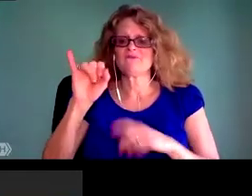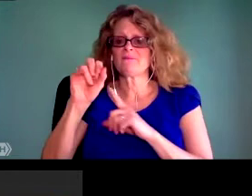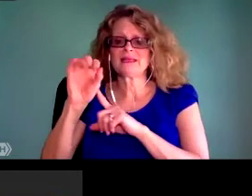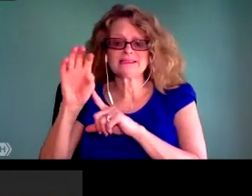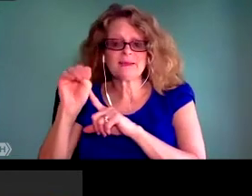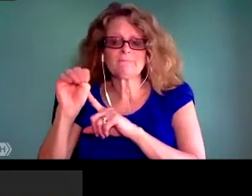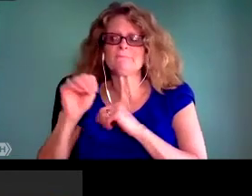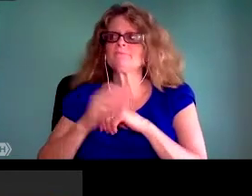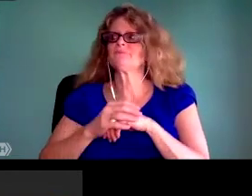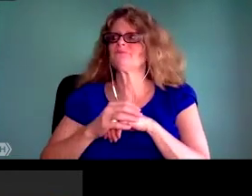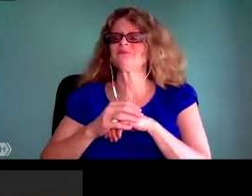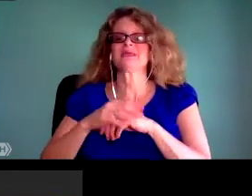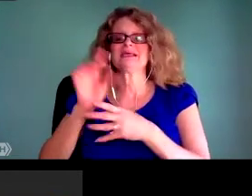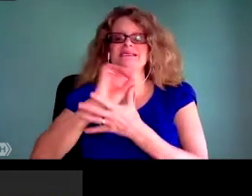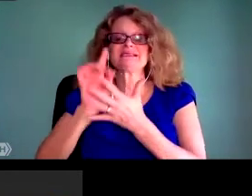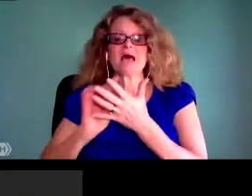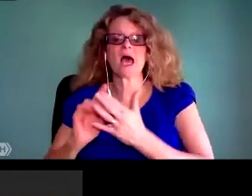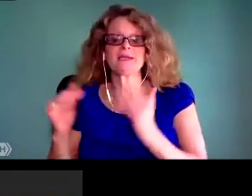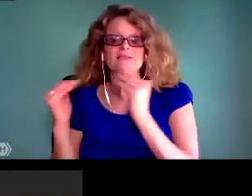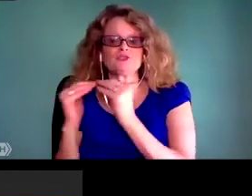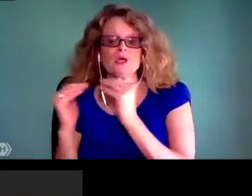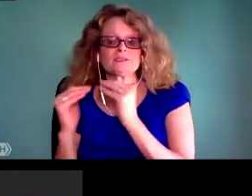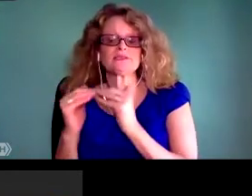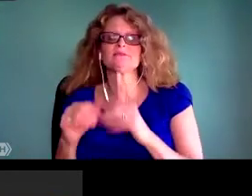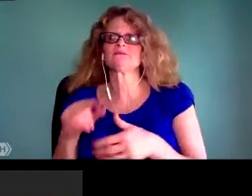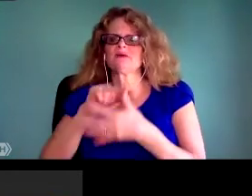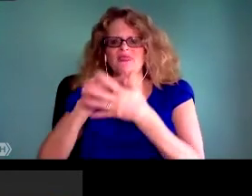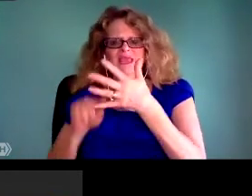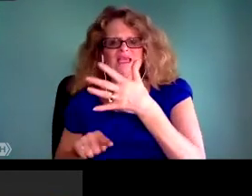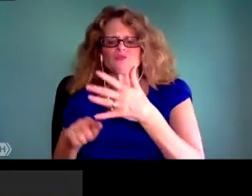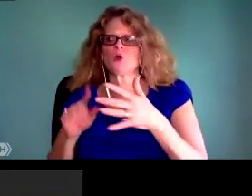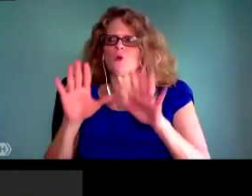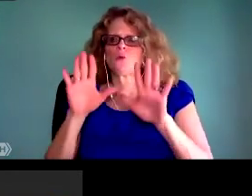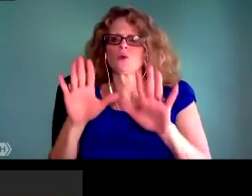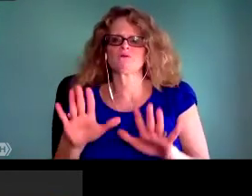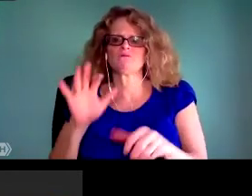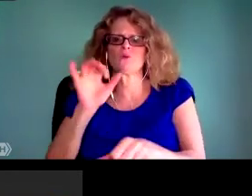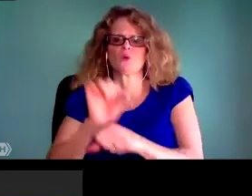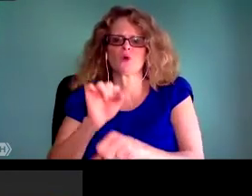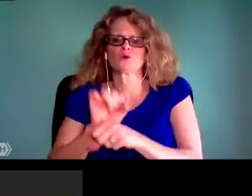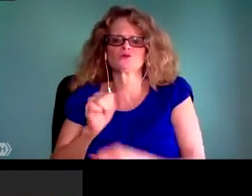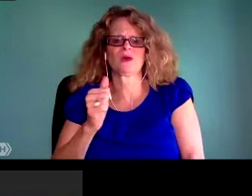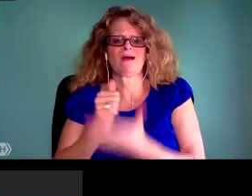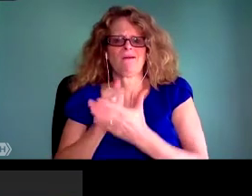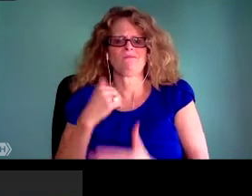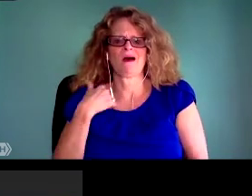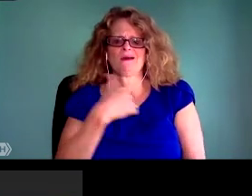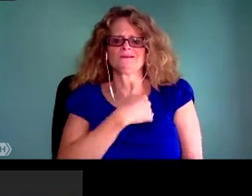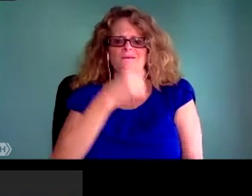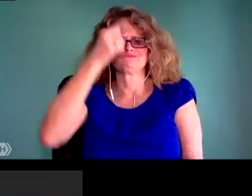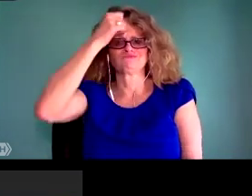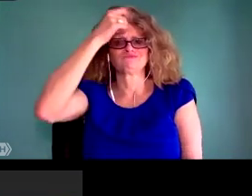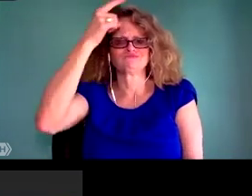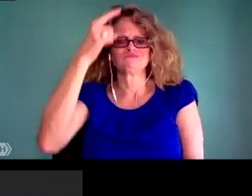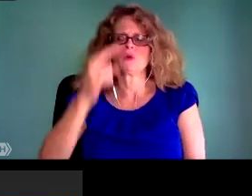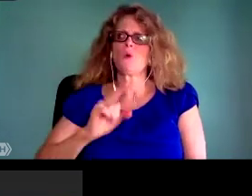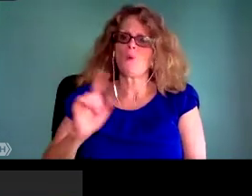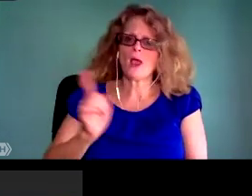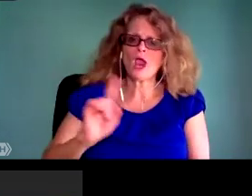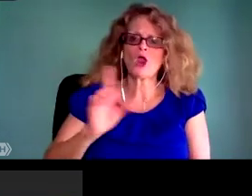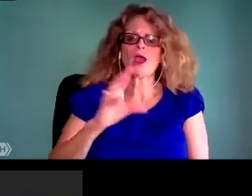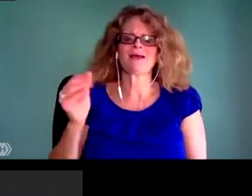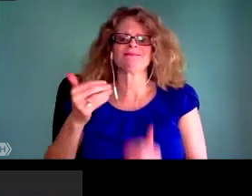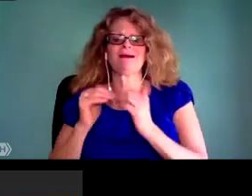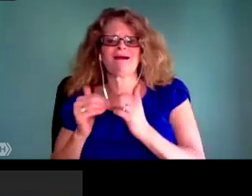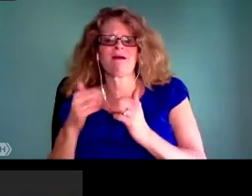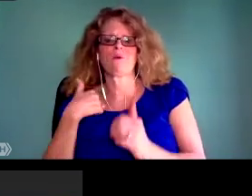and that I've been working on with my students and my colleagues over the last decade. And these are also, I think, places where you can find more